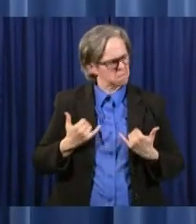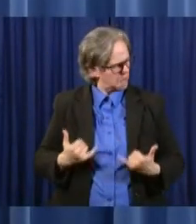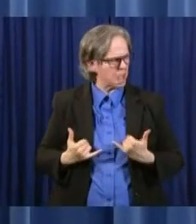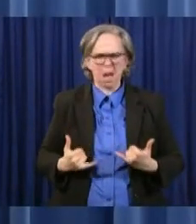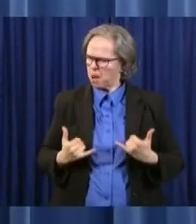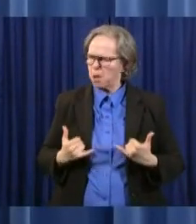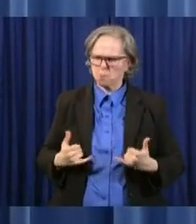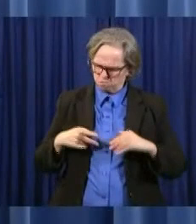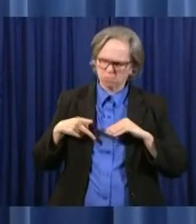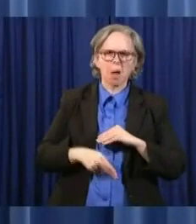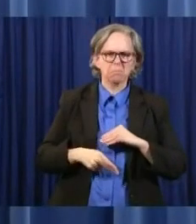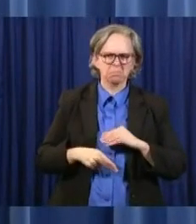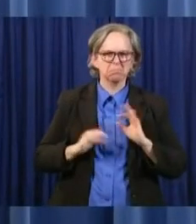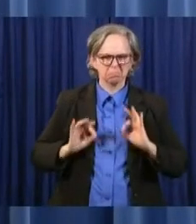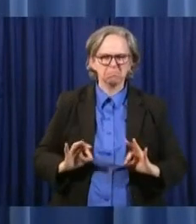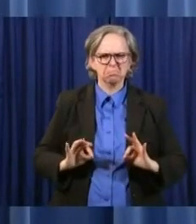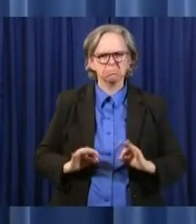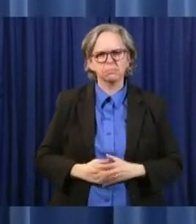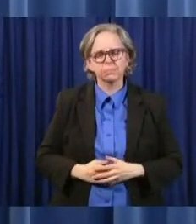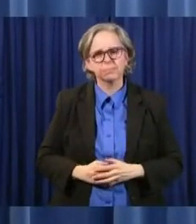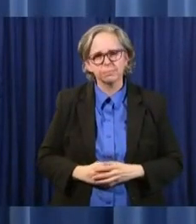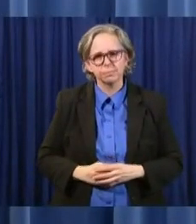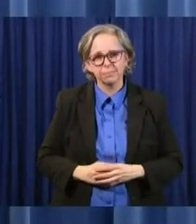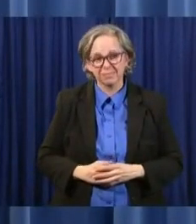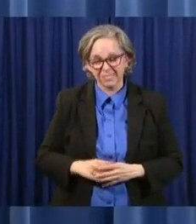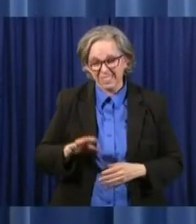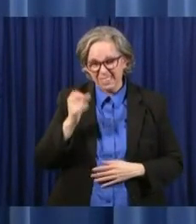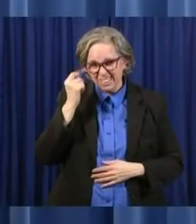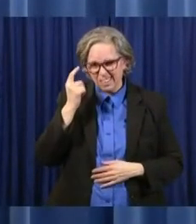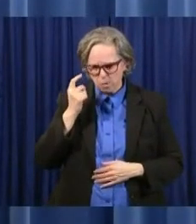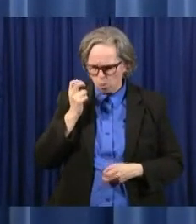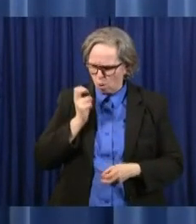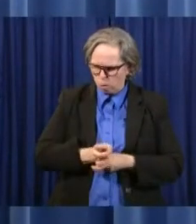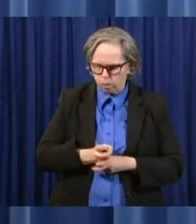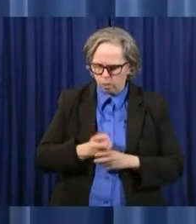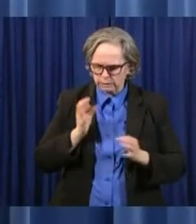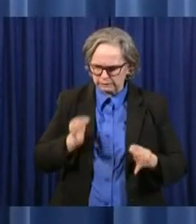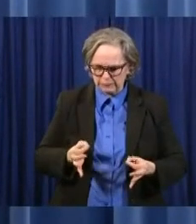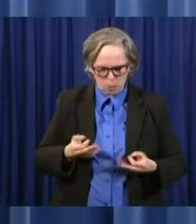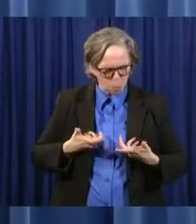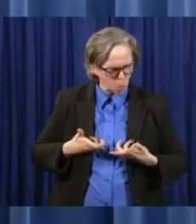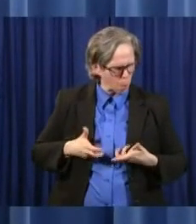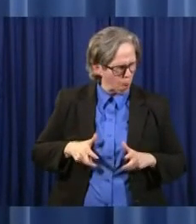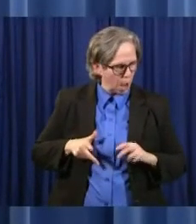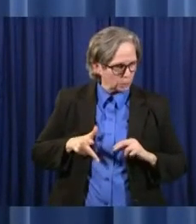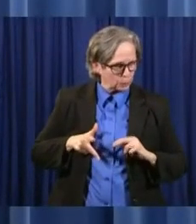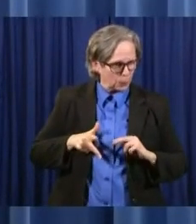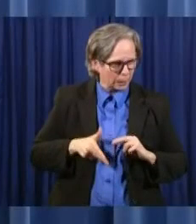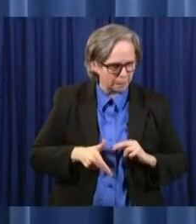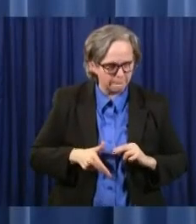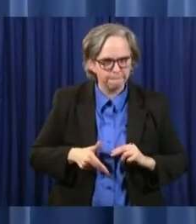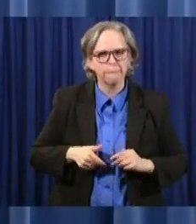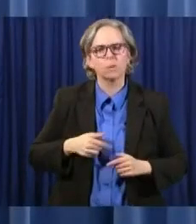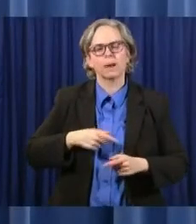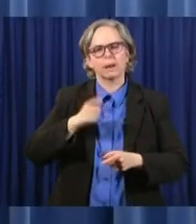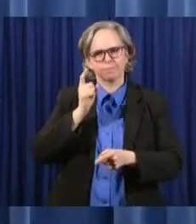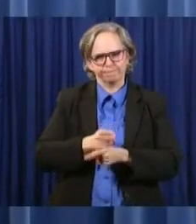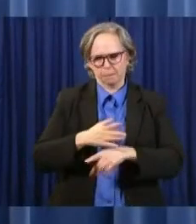in doing that, however unpleasant it was and is, was the right thing to do and the responsible thing to do.